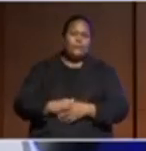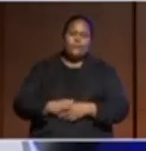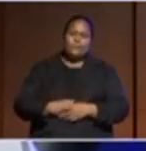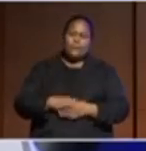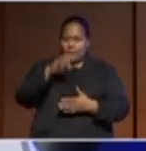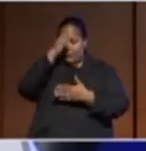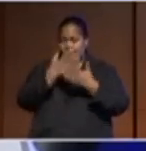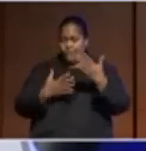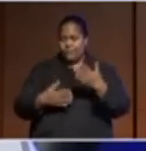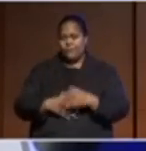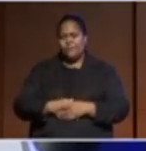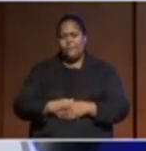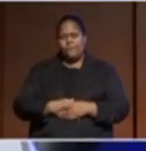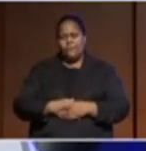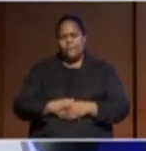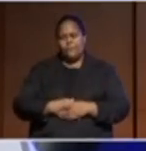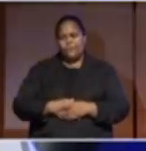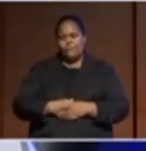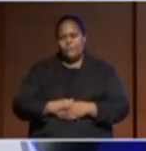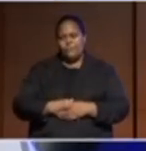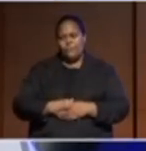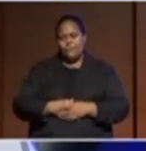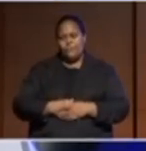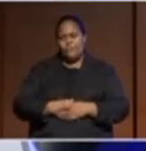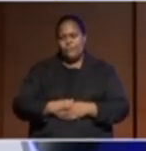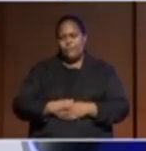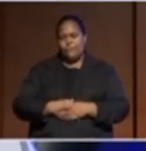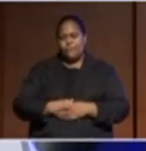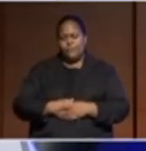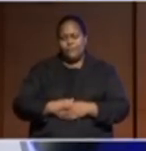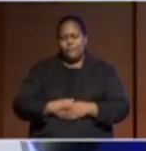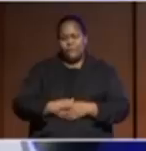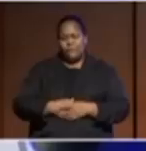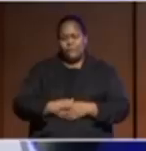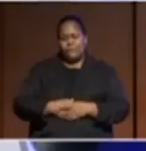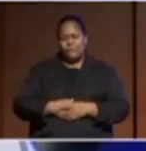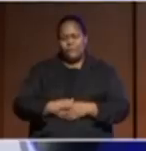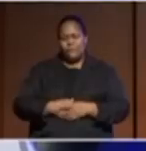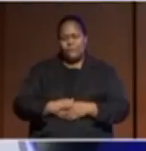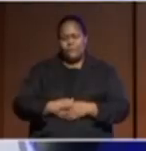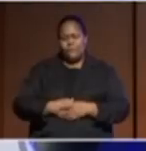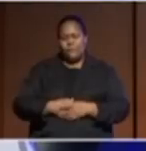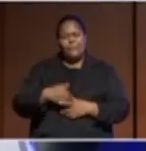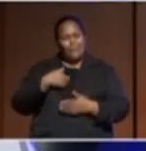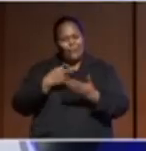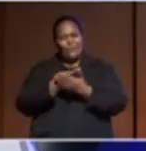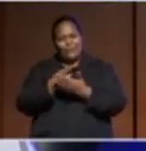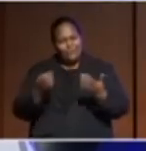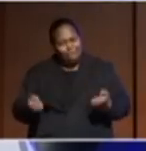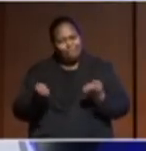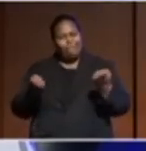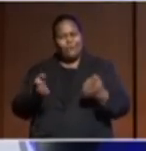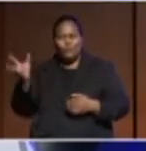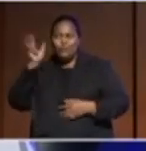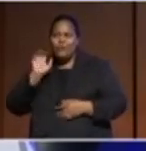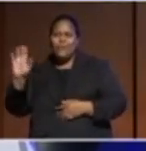I'm greatly encouraged to hear your sharing today and your vision